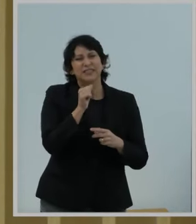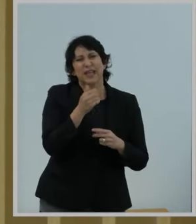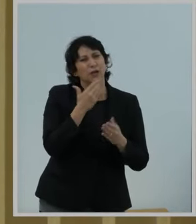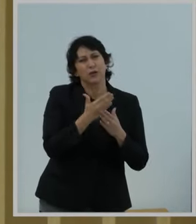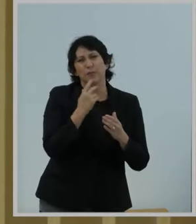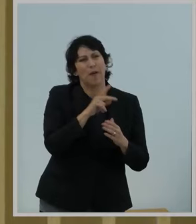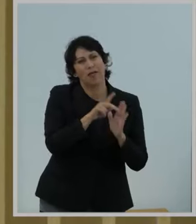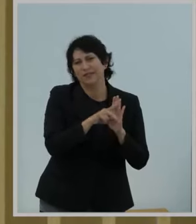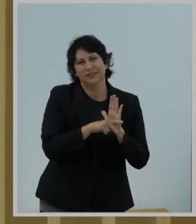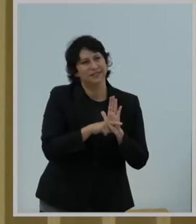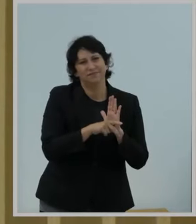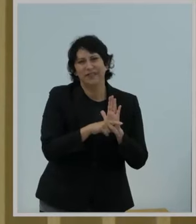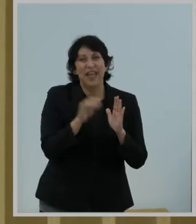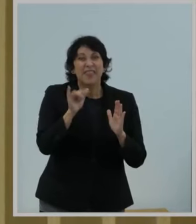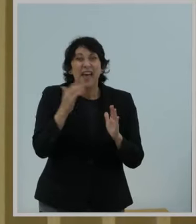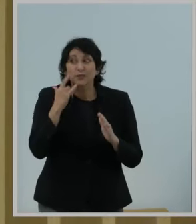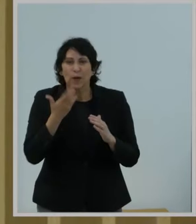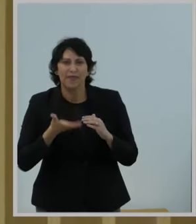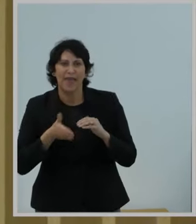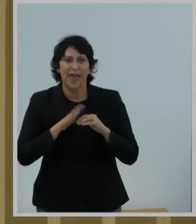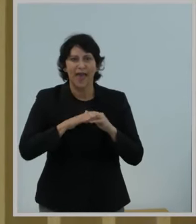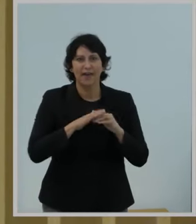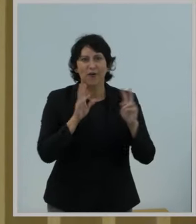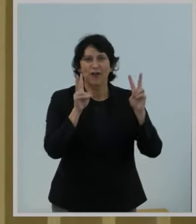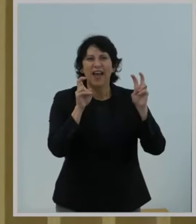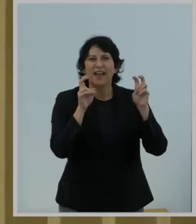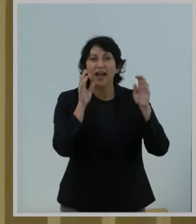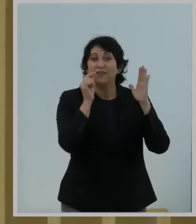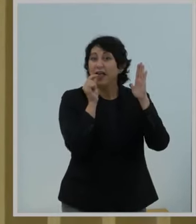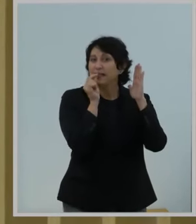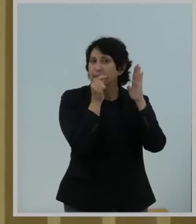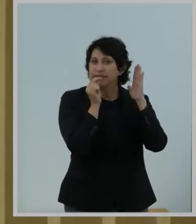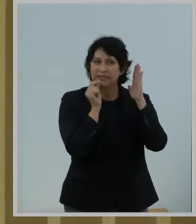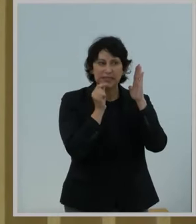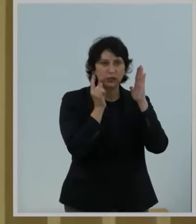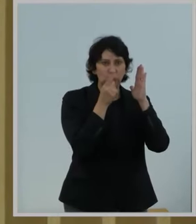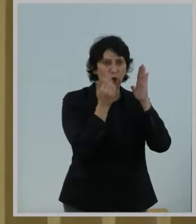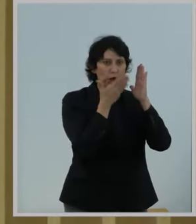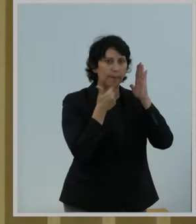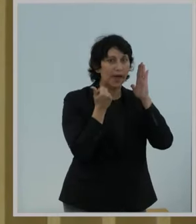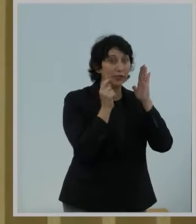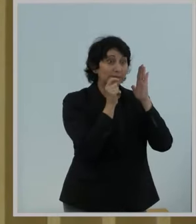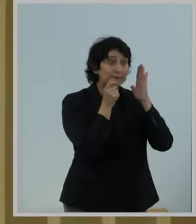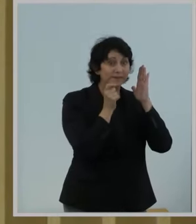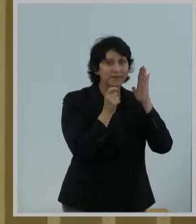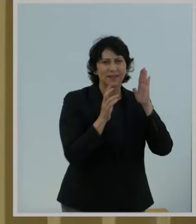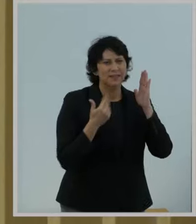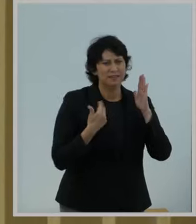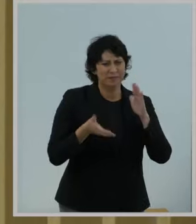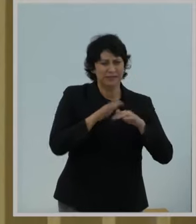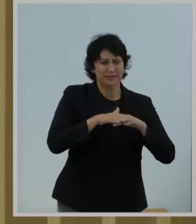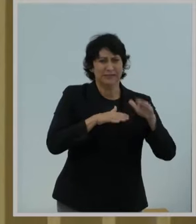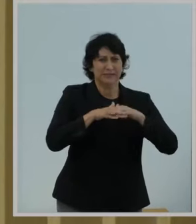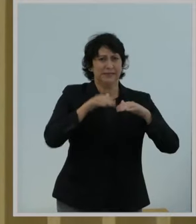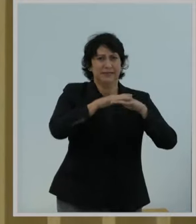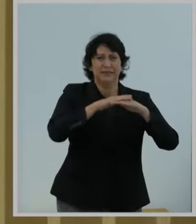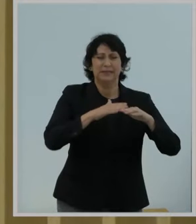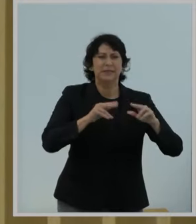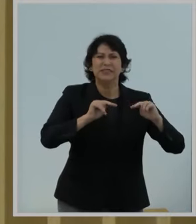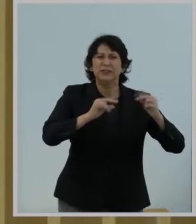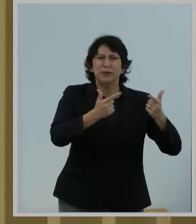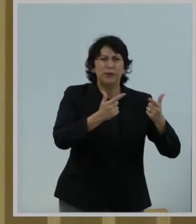That's why its proponents keep layering on new shades of lipstick. But if that's not enough to convince you, it's also bad on the law.